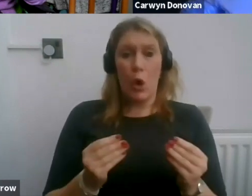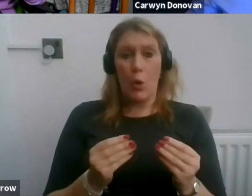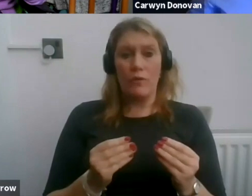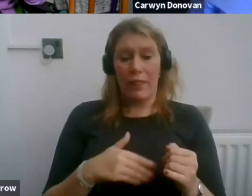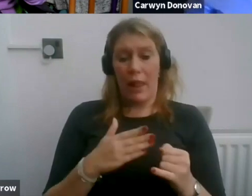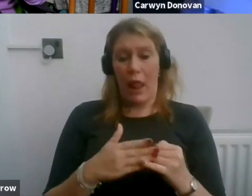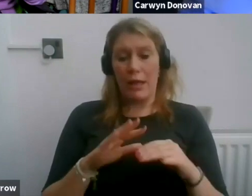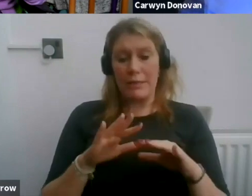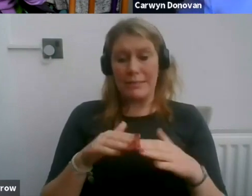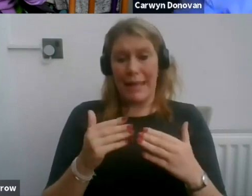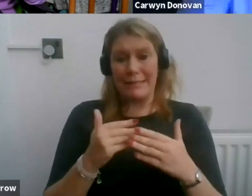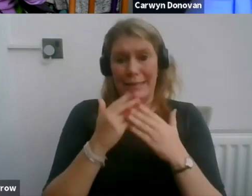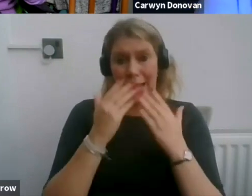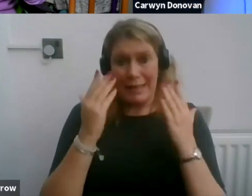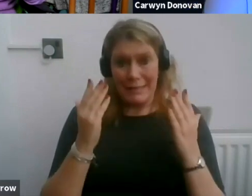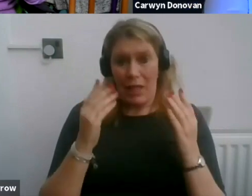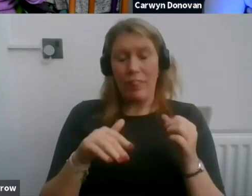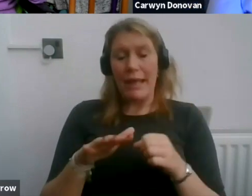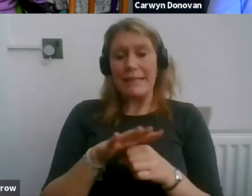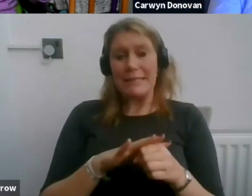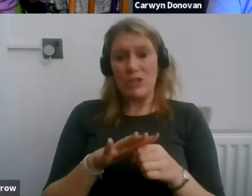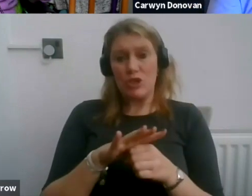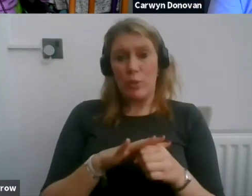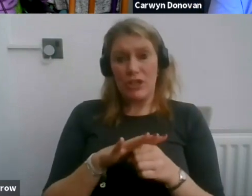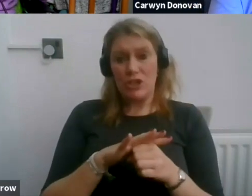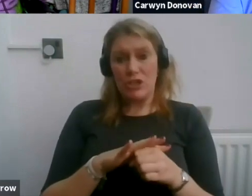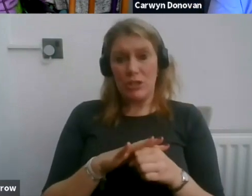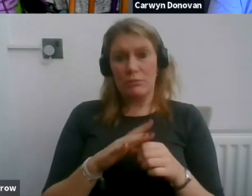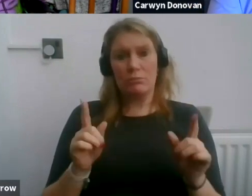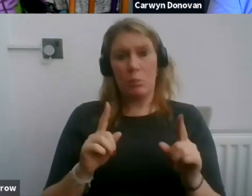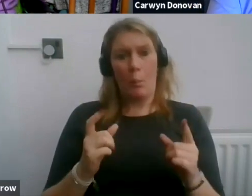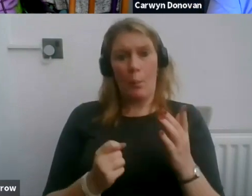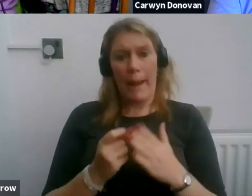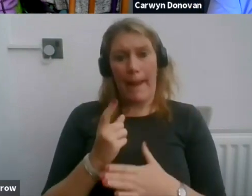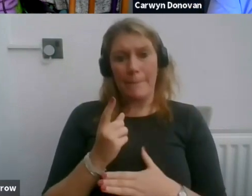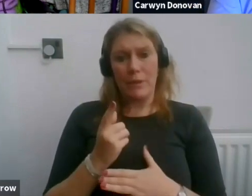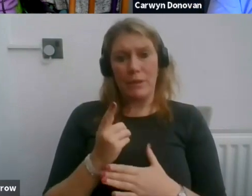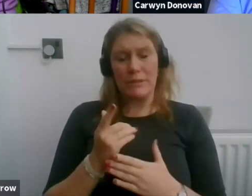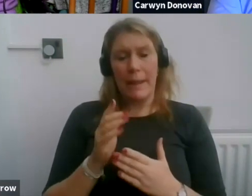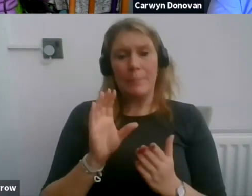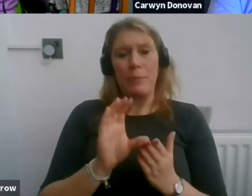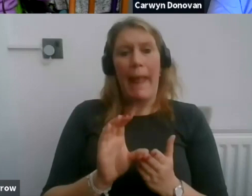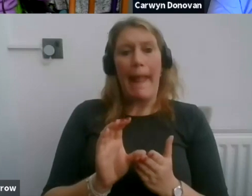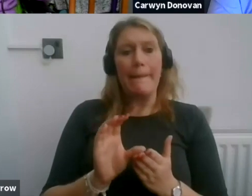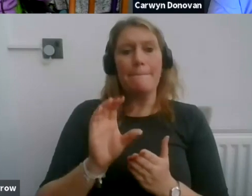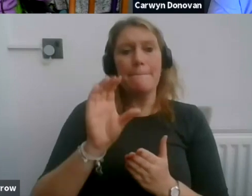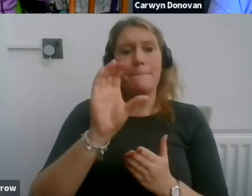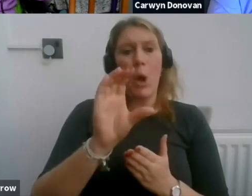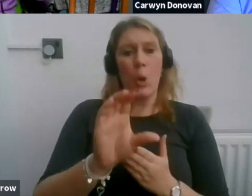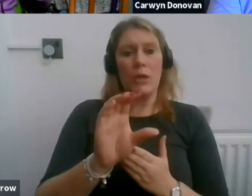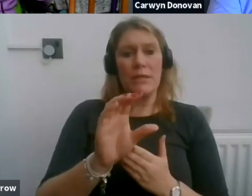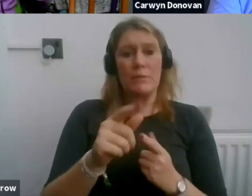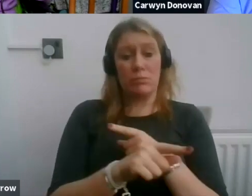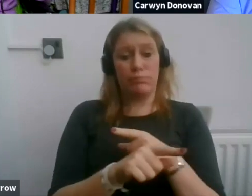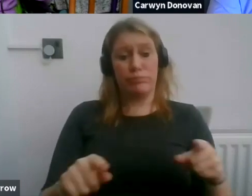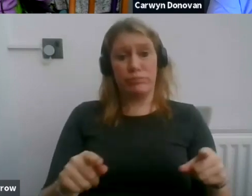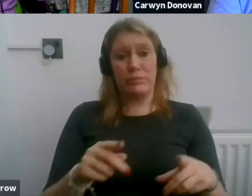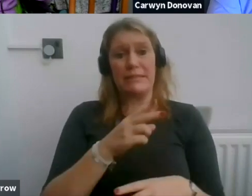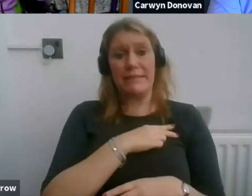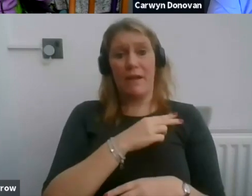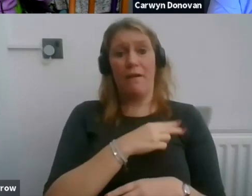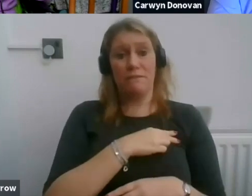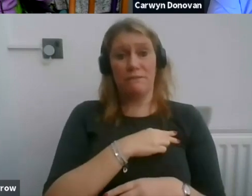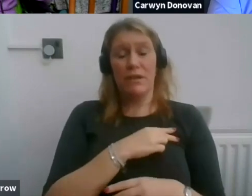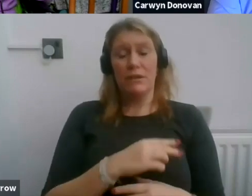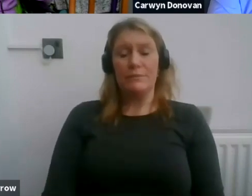And that was a situation whereby a bonus was issued to staff. Those